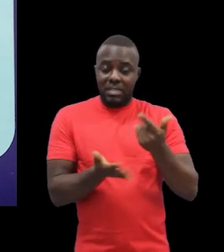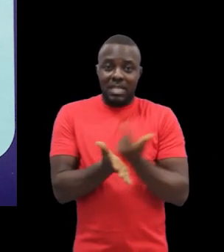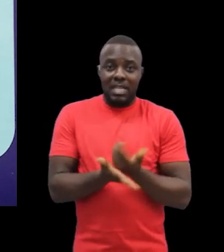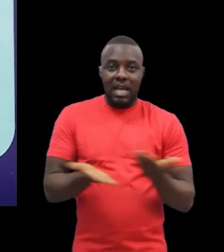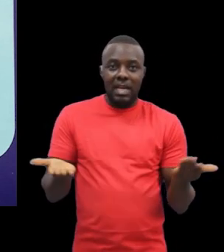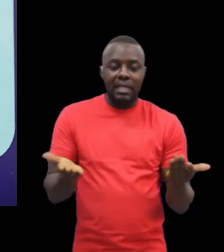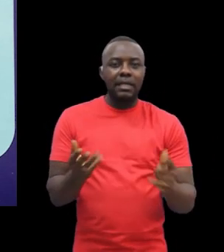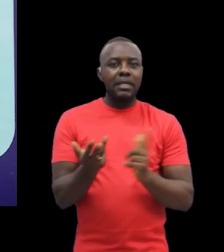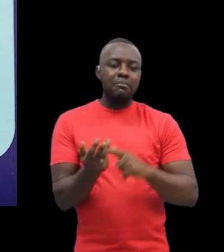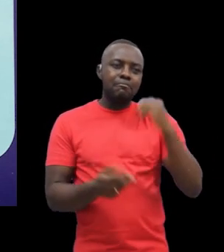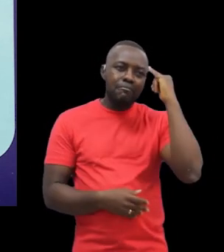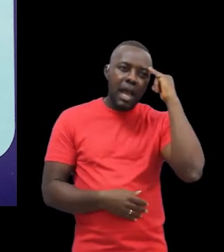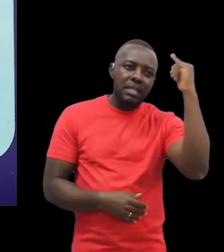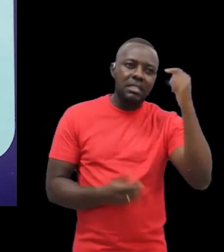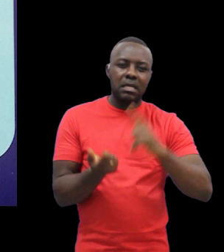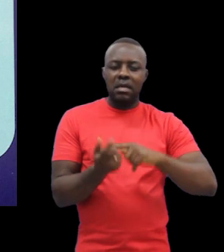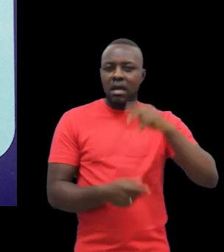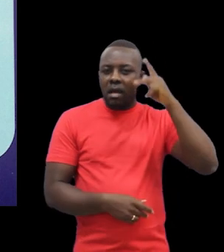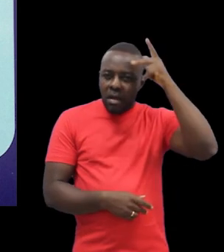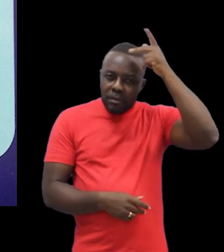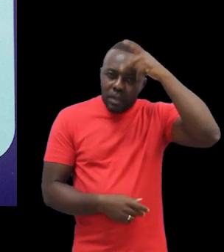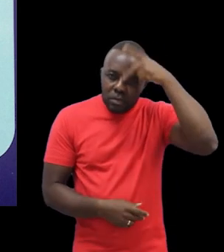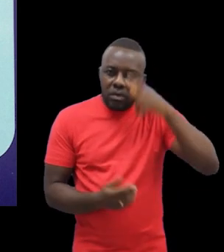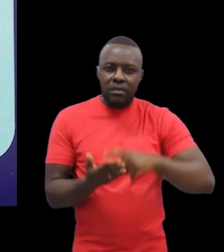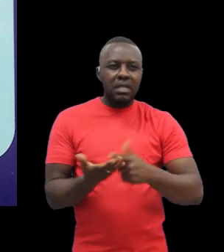philosophies and sign language which Foster introduced.